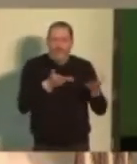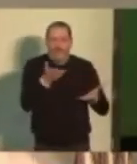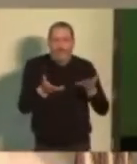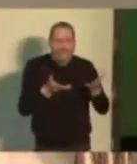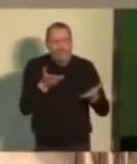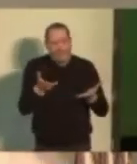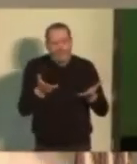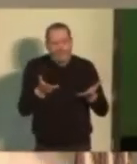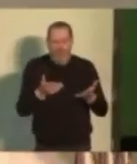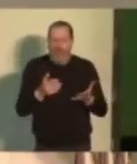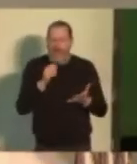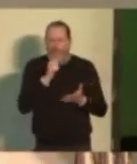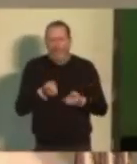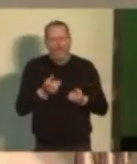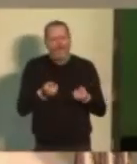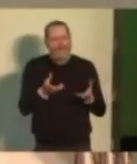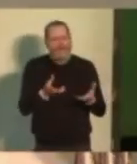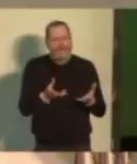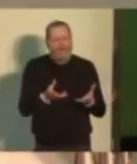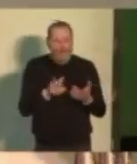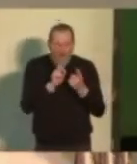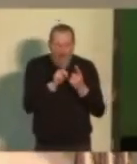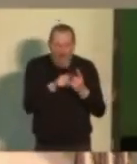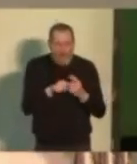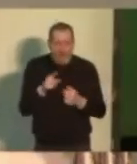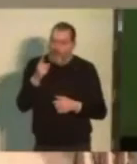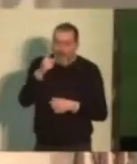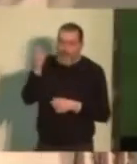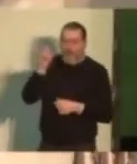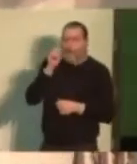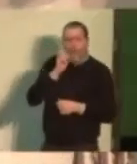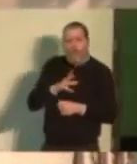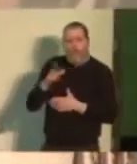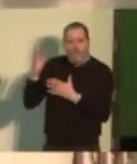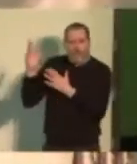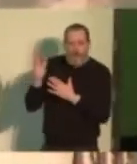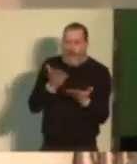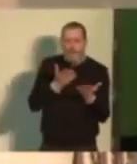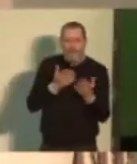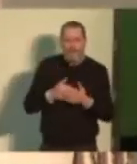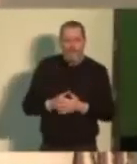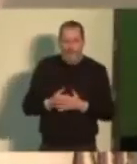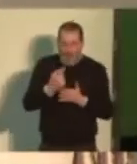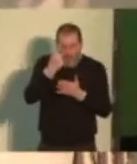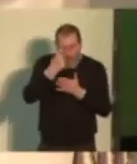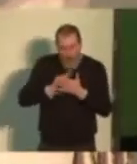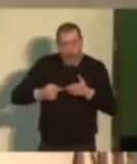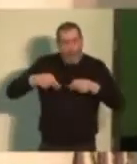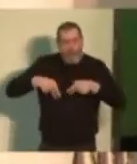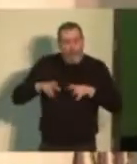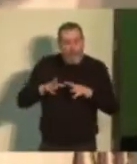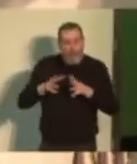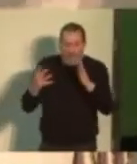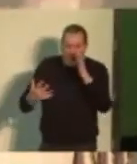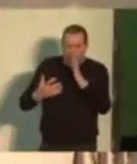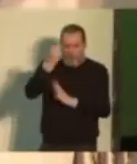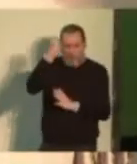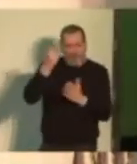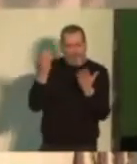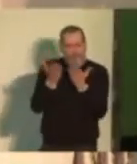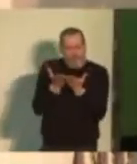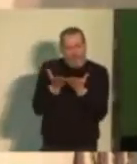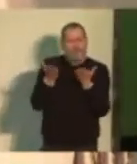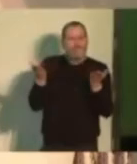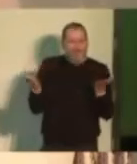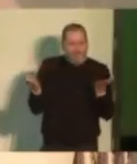afford housing. We are listening to you. We're going to respond to you. That ain't the way it works. The only way justice ever comes about,